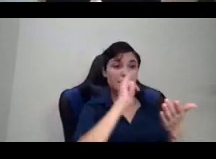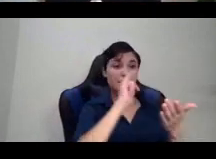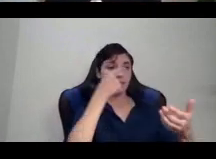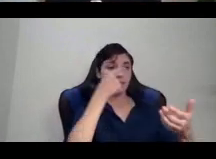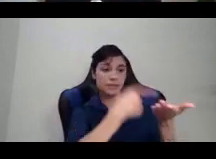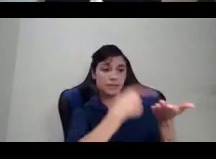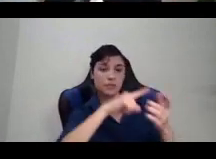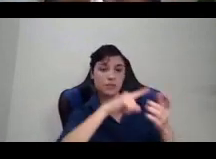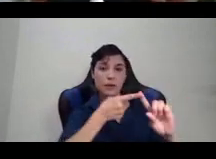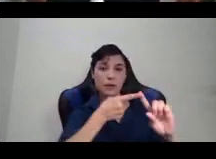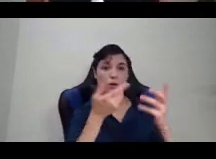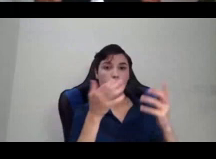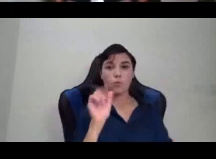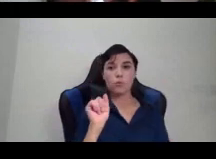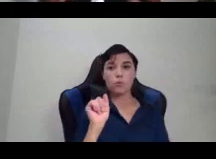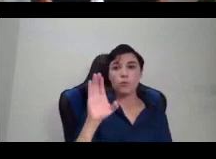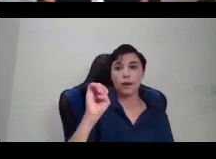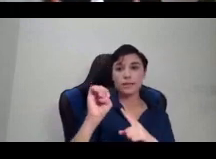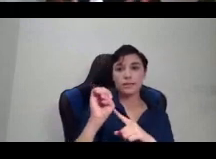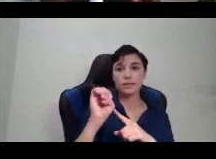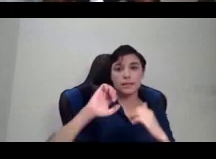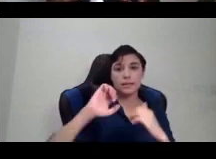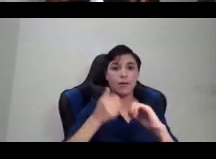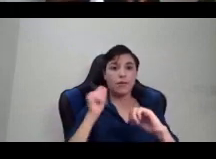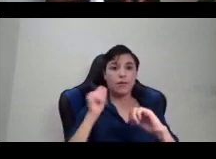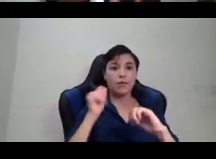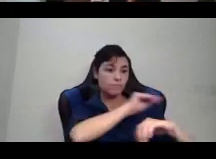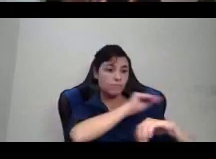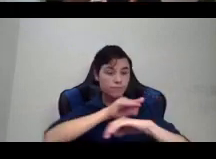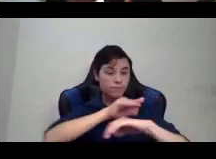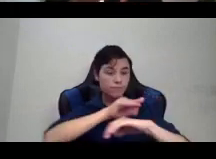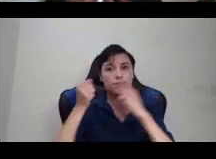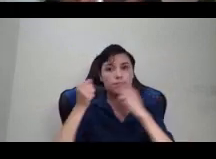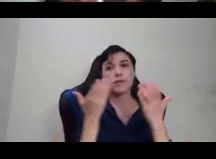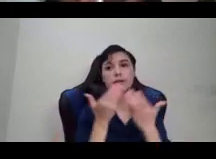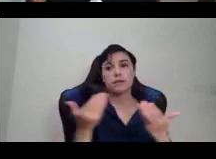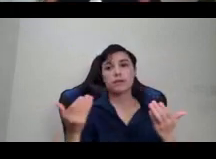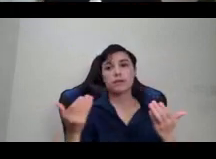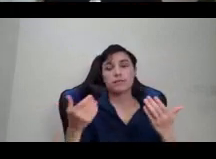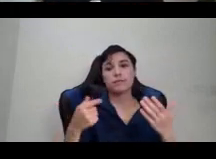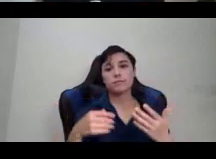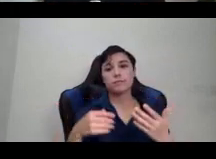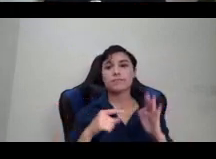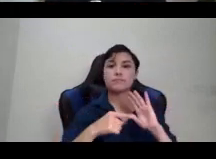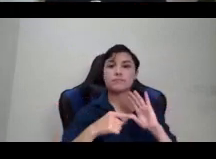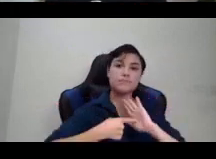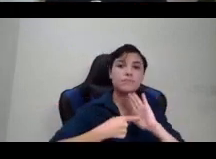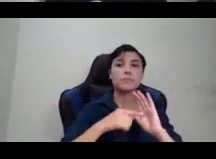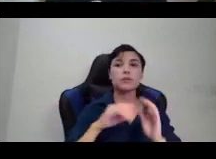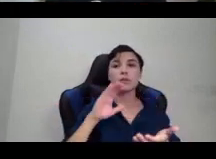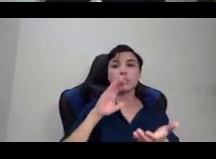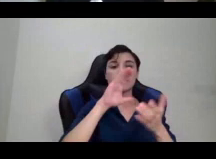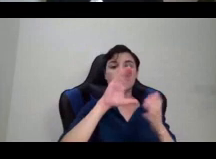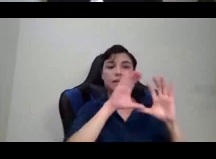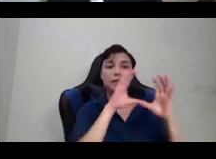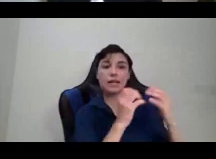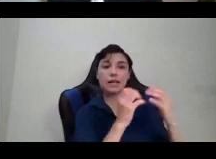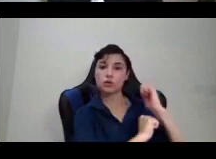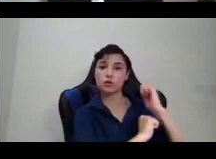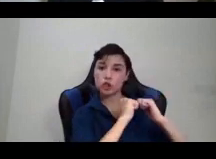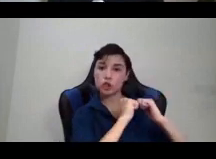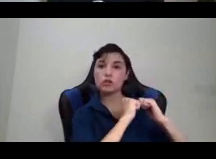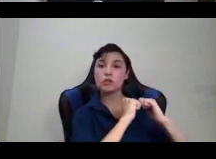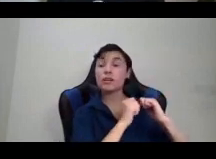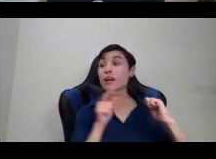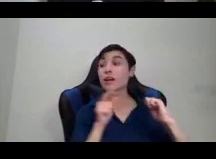they are, about the class structure. And she is one of the main people who's been drawing our attention to the fact that